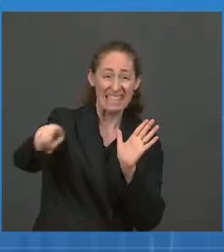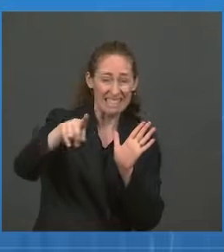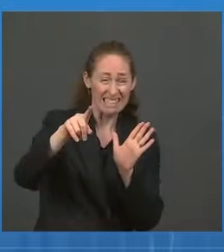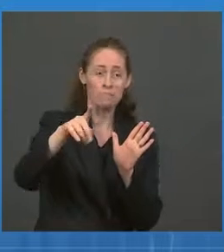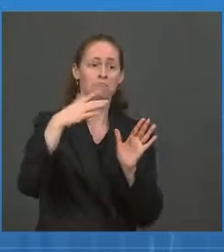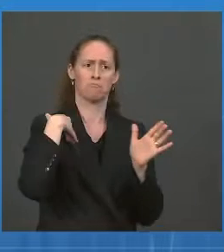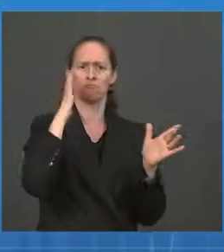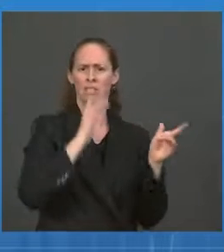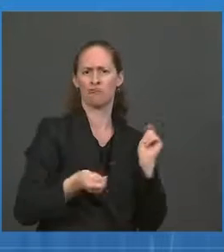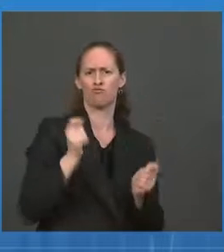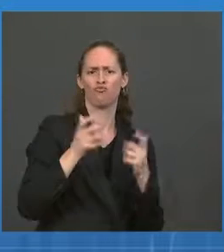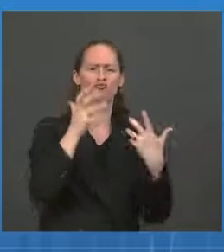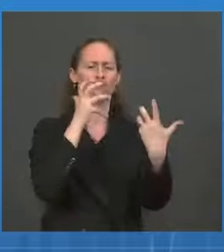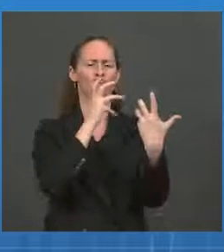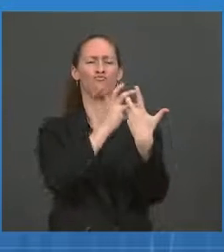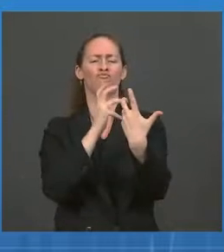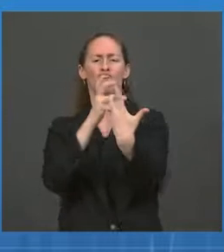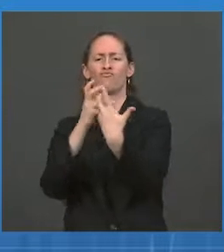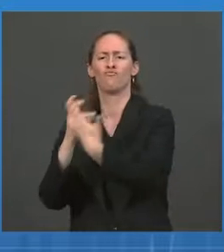will be sure to do that.